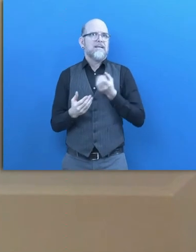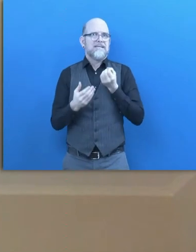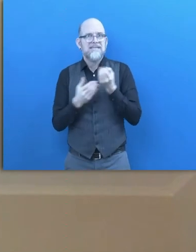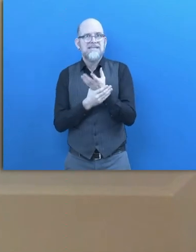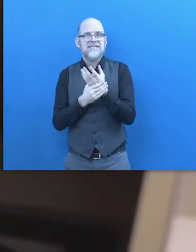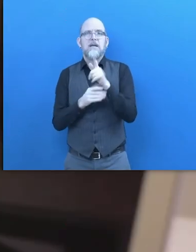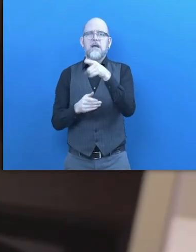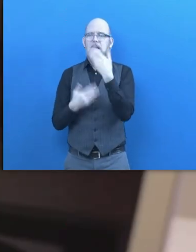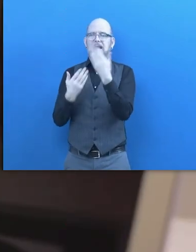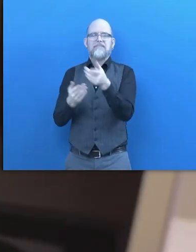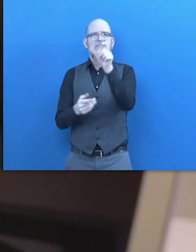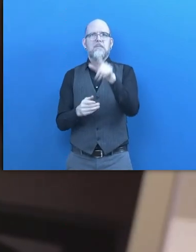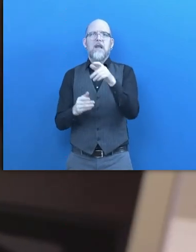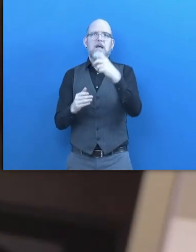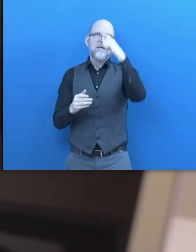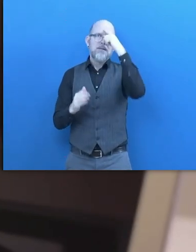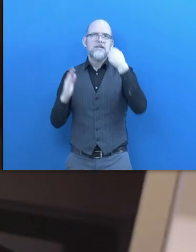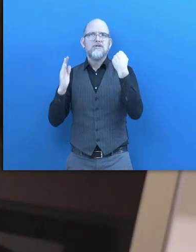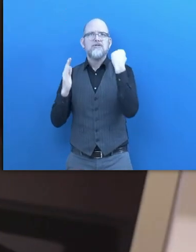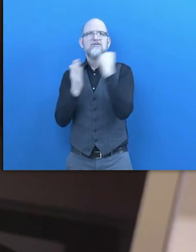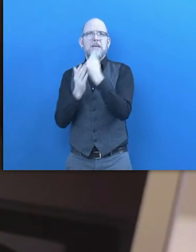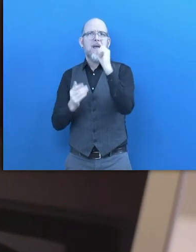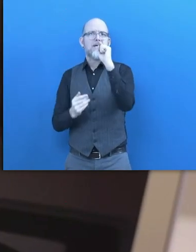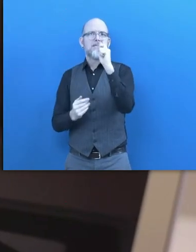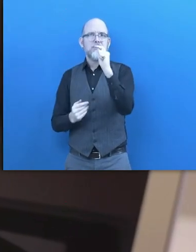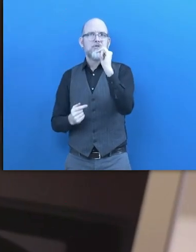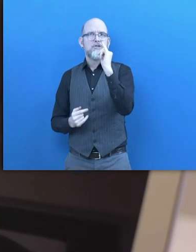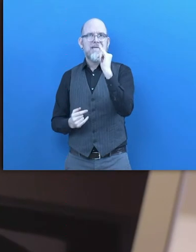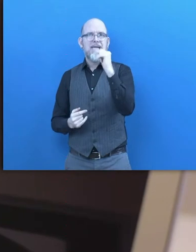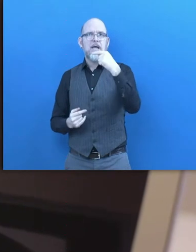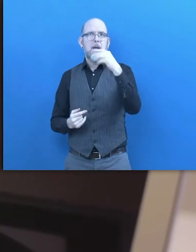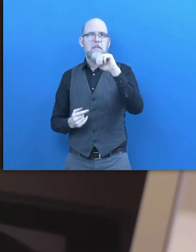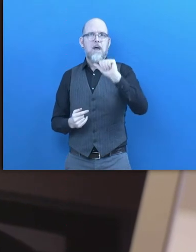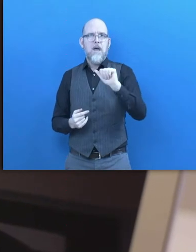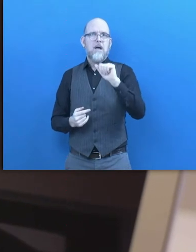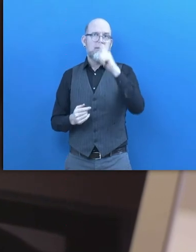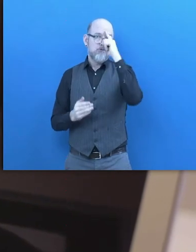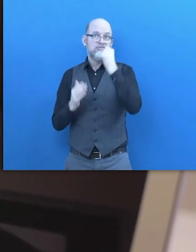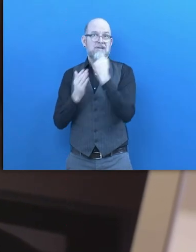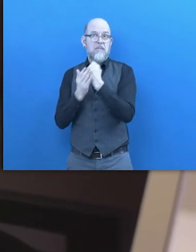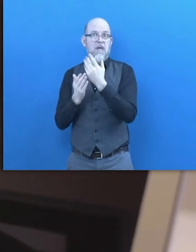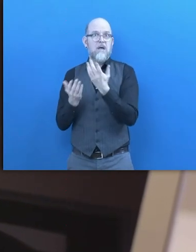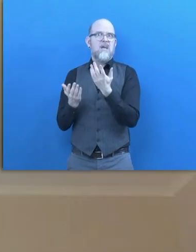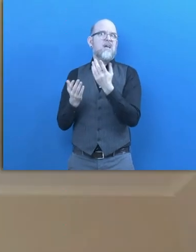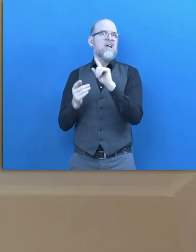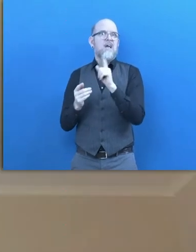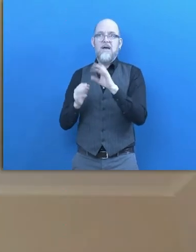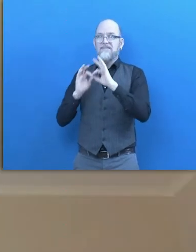may be cut off from life because if it's a child, the family is not able to